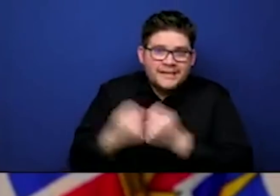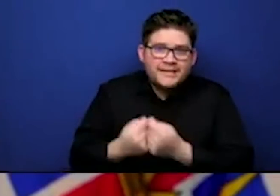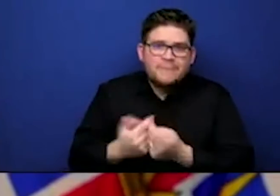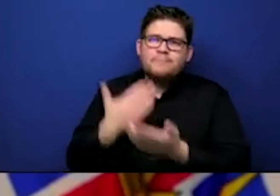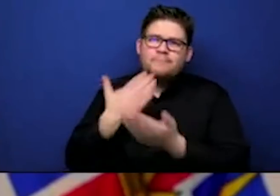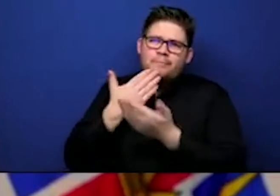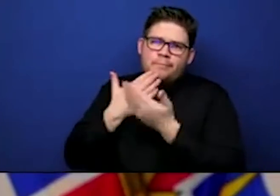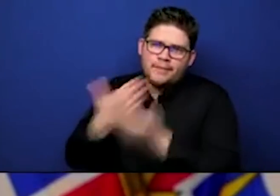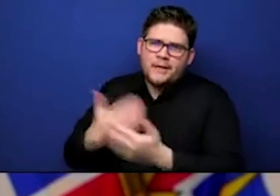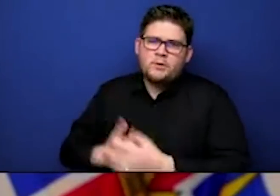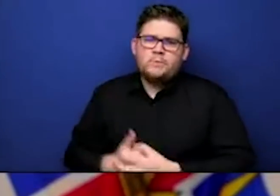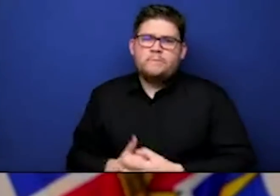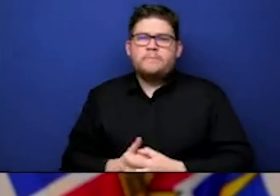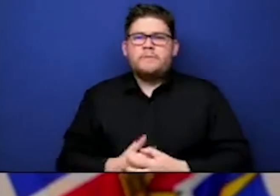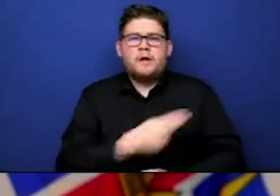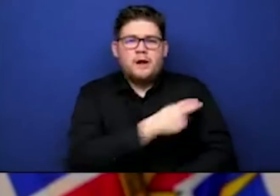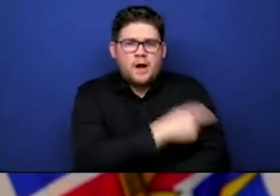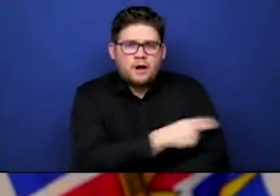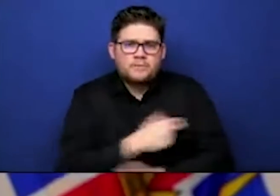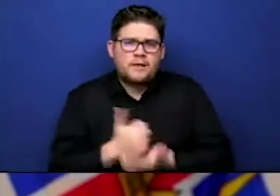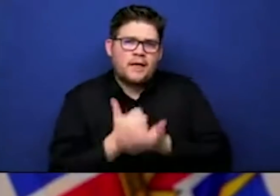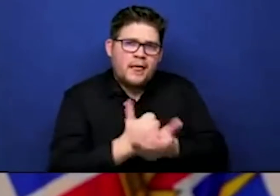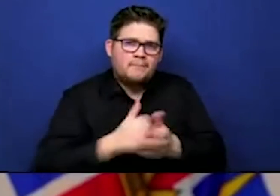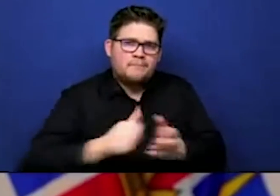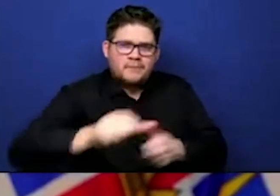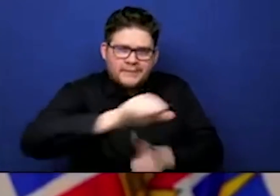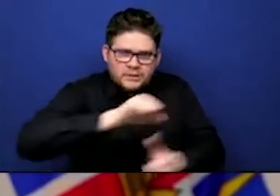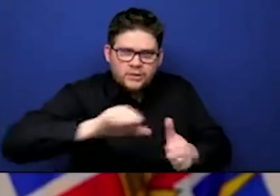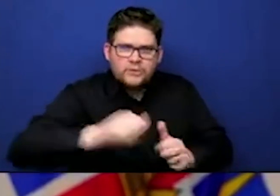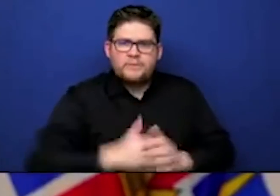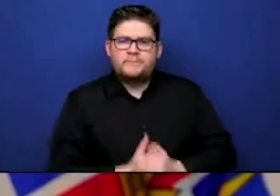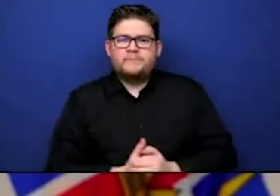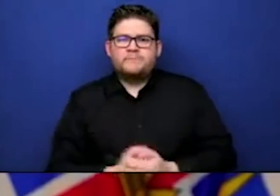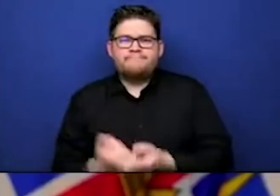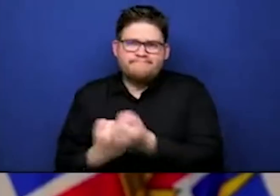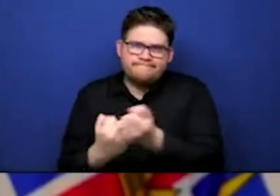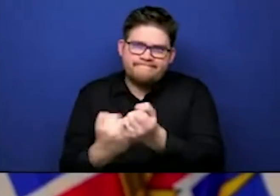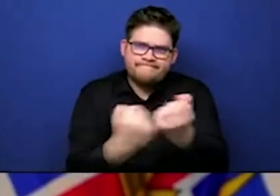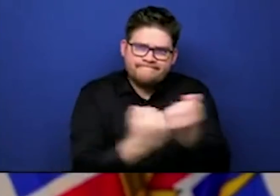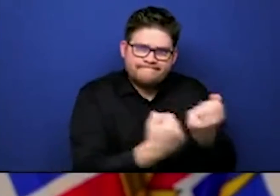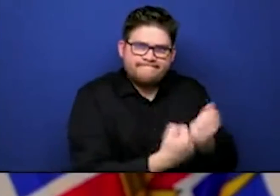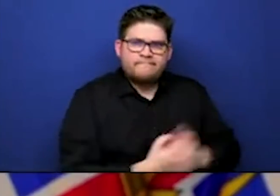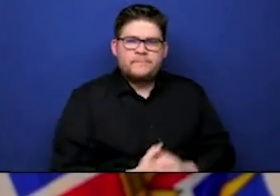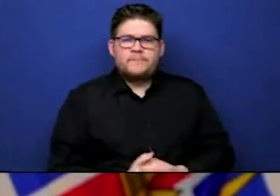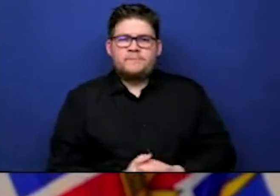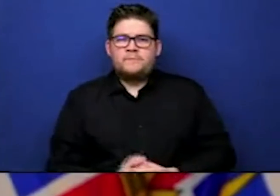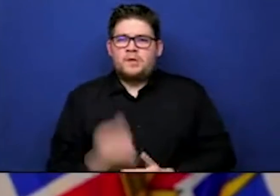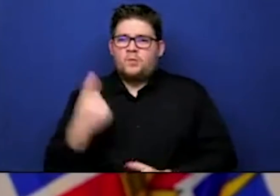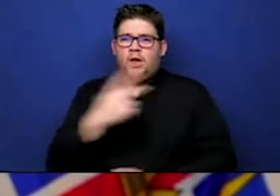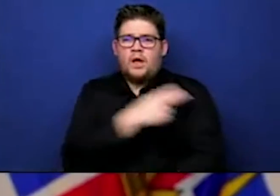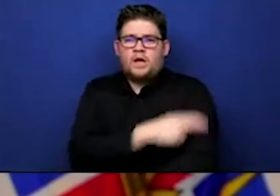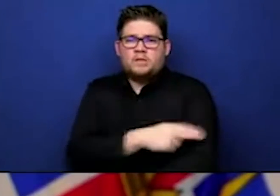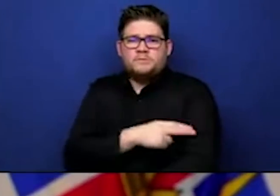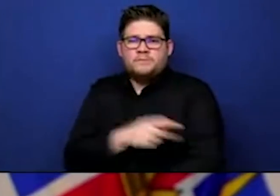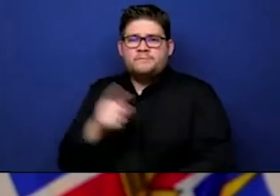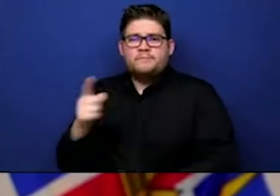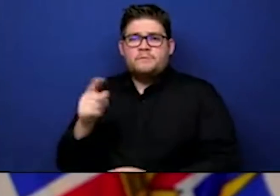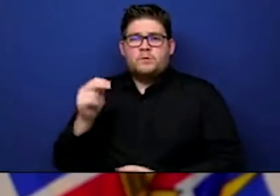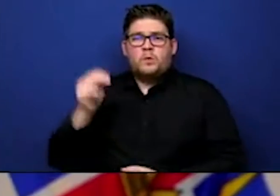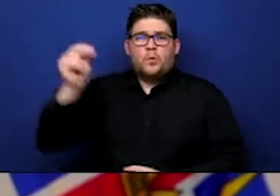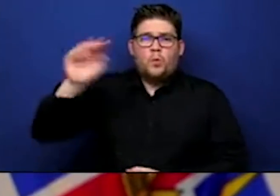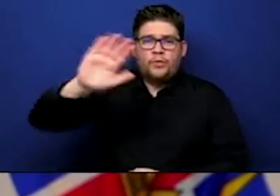back each other up and help each other out. So when there was extreme pressures on some of the hospitals in the north, where we know resources are